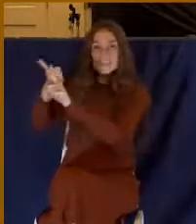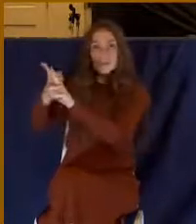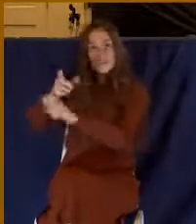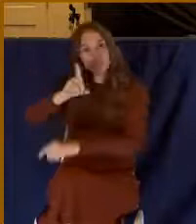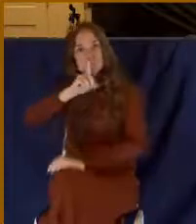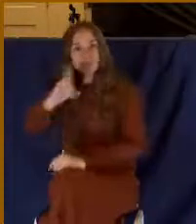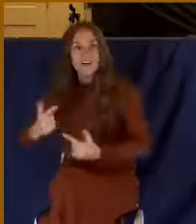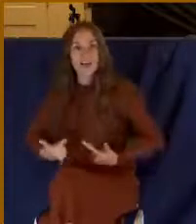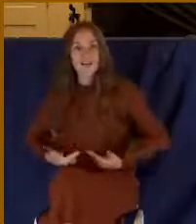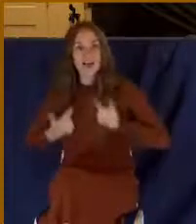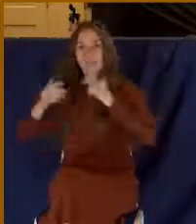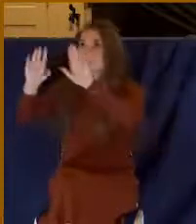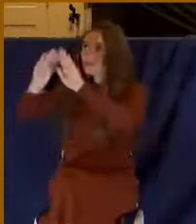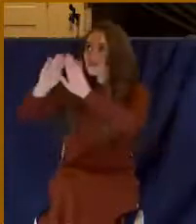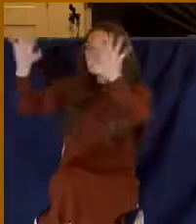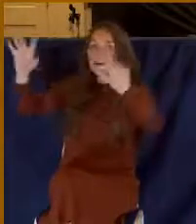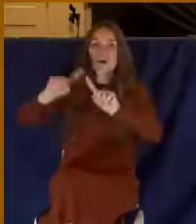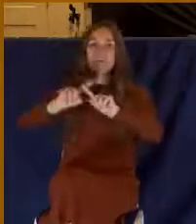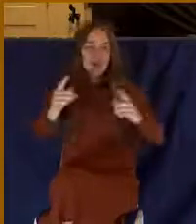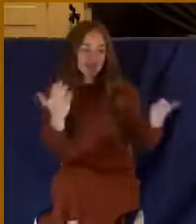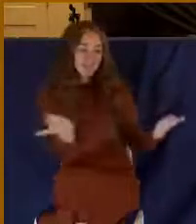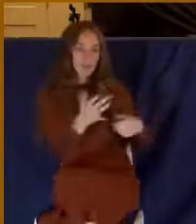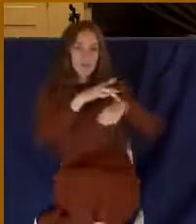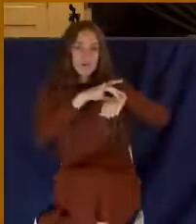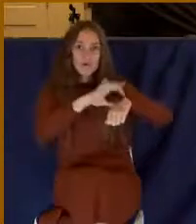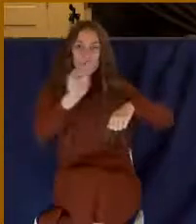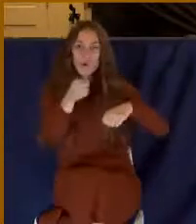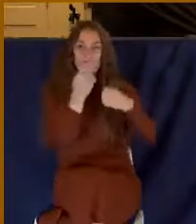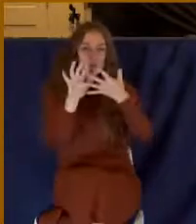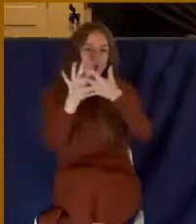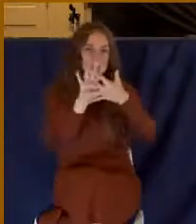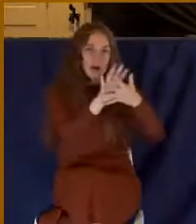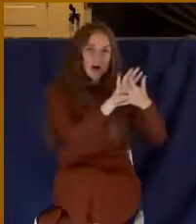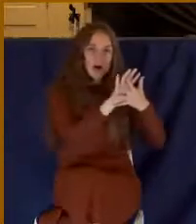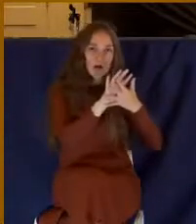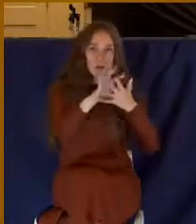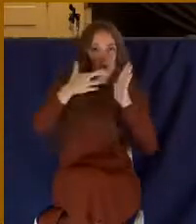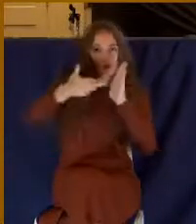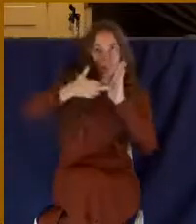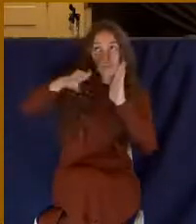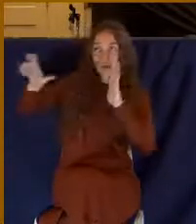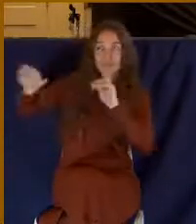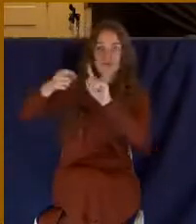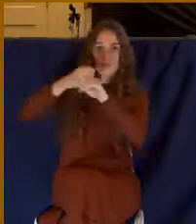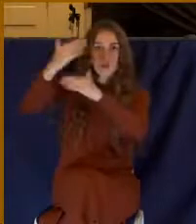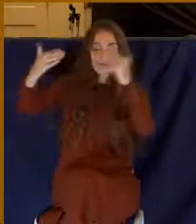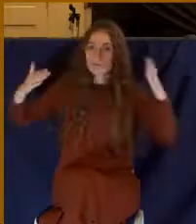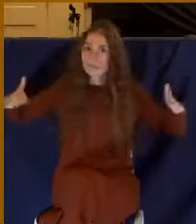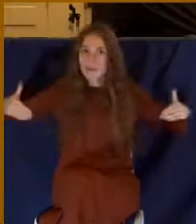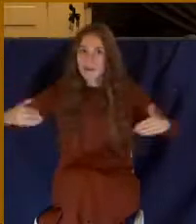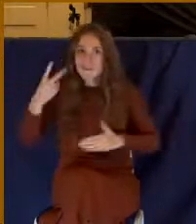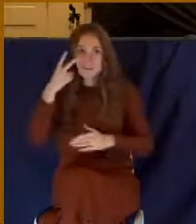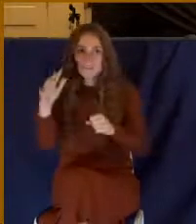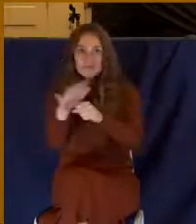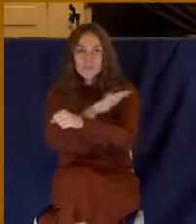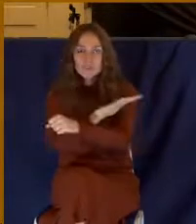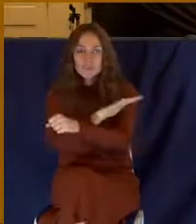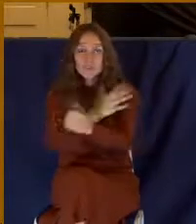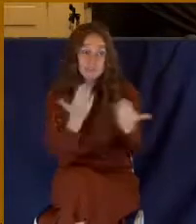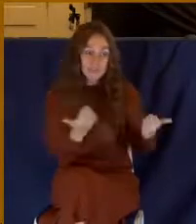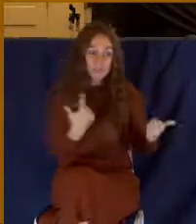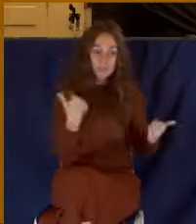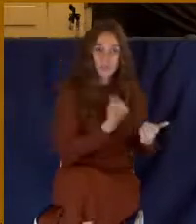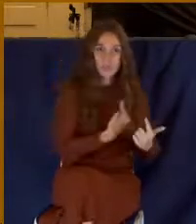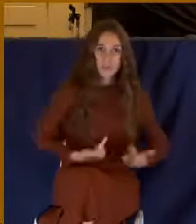simply a reflection of something that is real. And heaven is the reality. We are living here in the